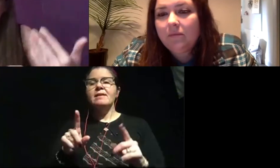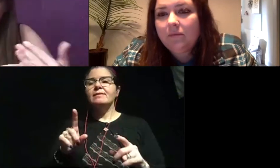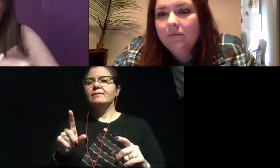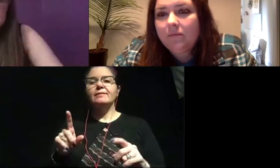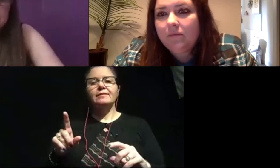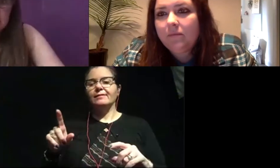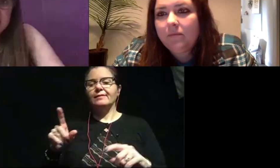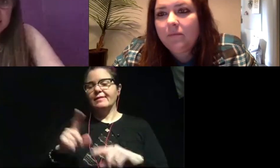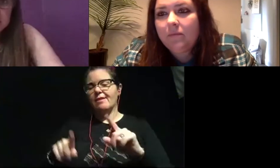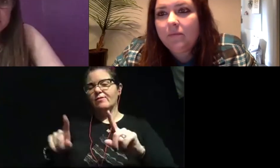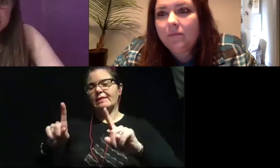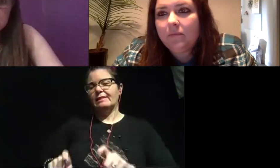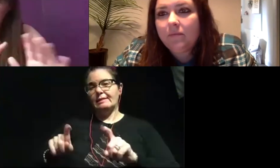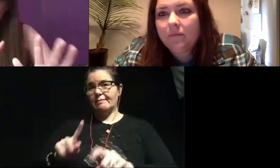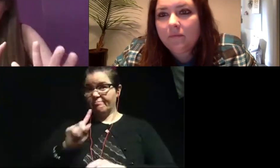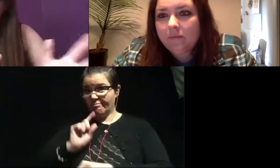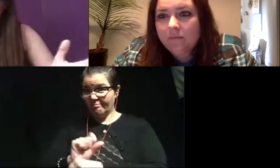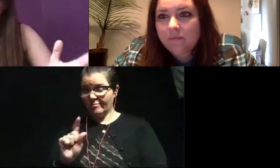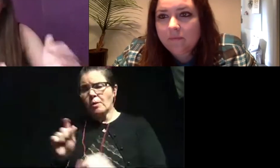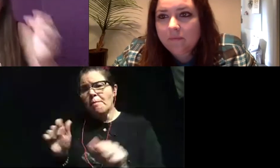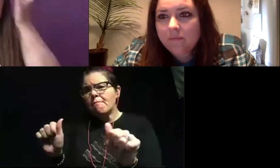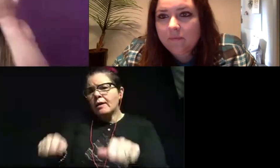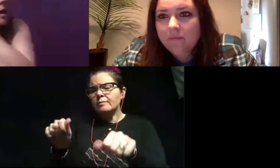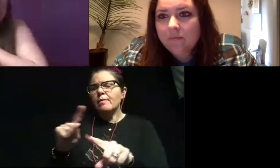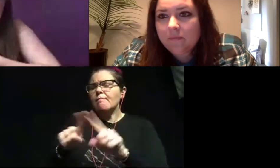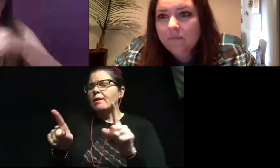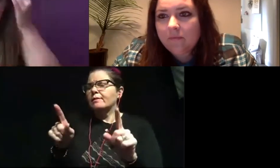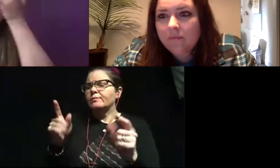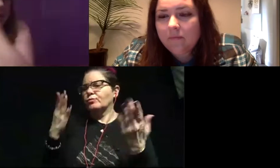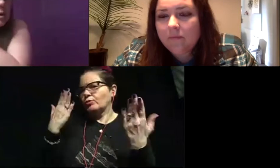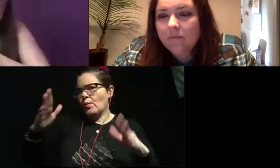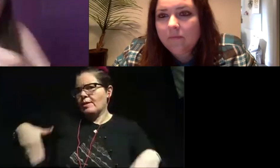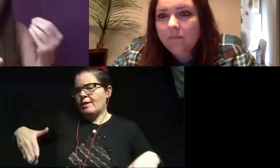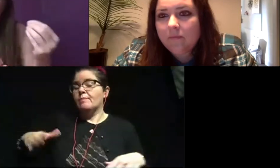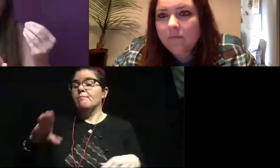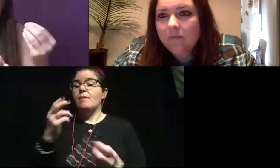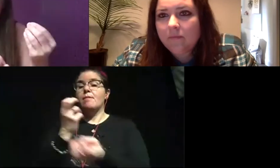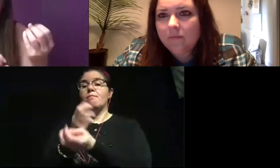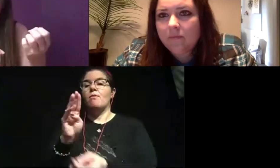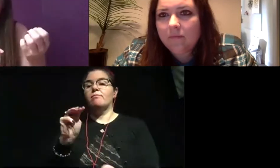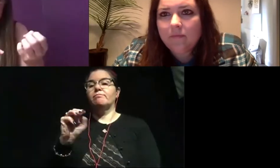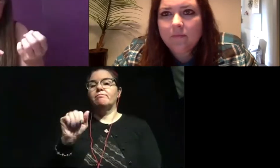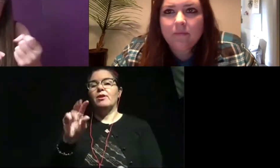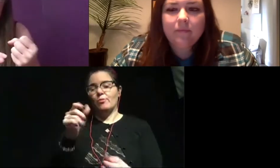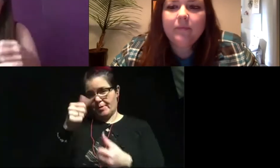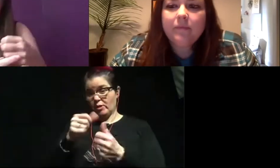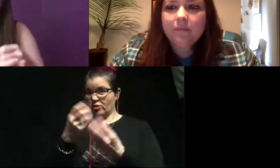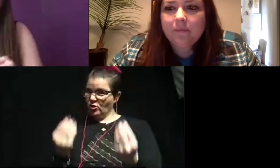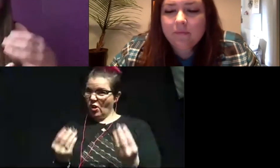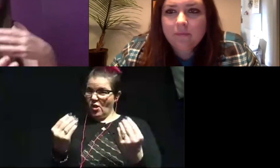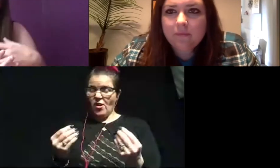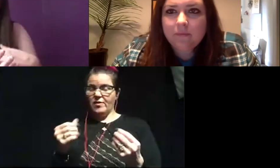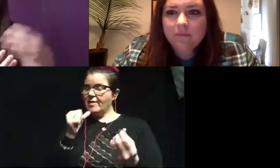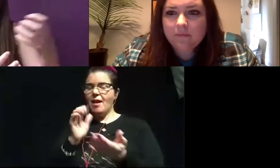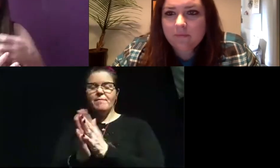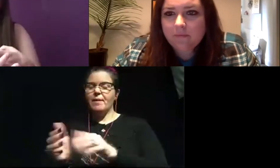that again to see if that is accurate. It could be, we just don't know yet, but bone marrow is soft. It doesn't fossilize.